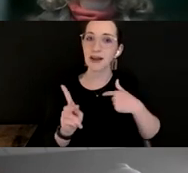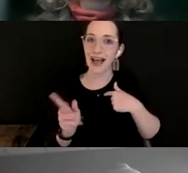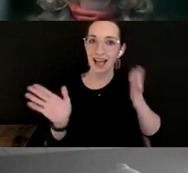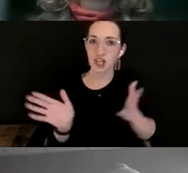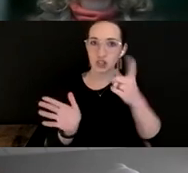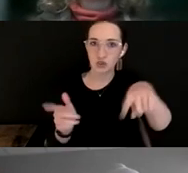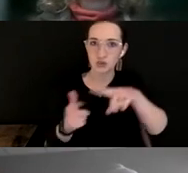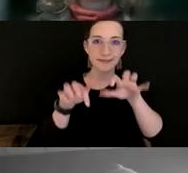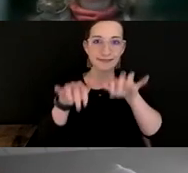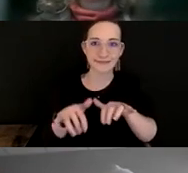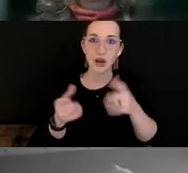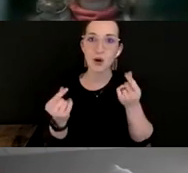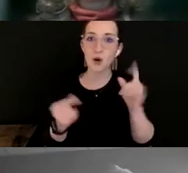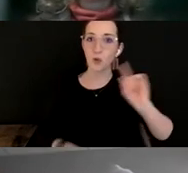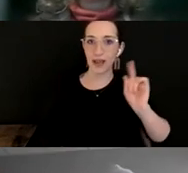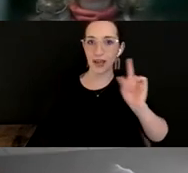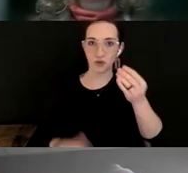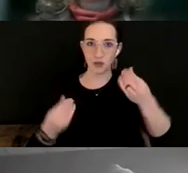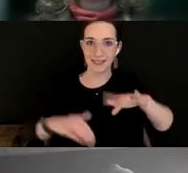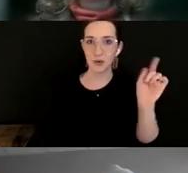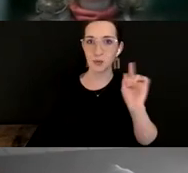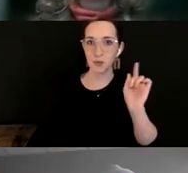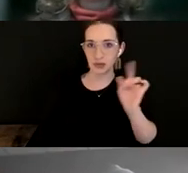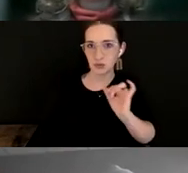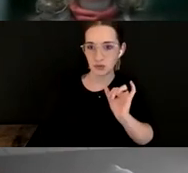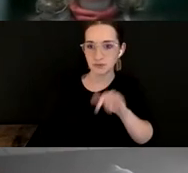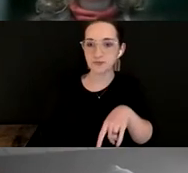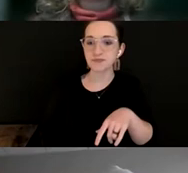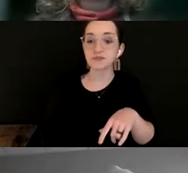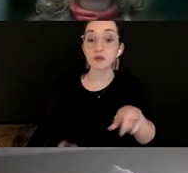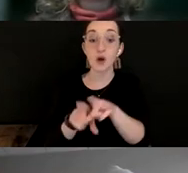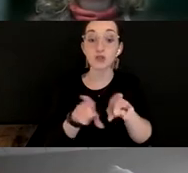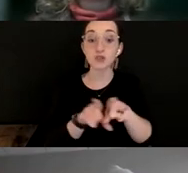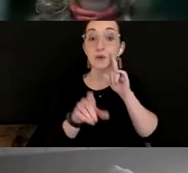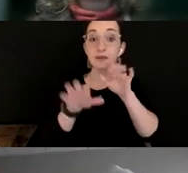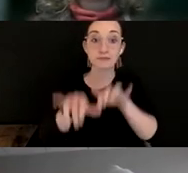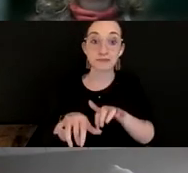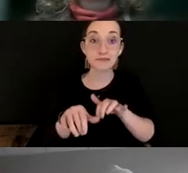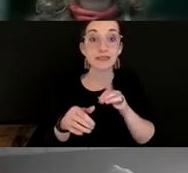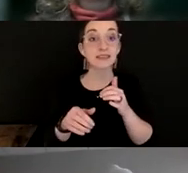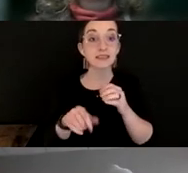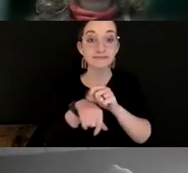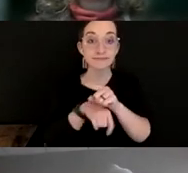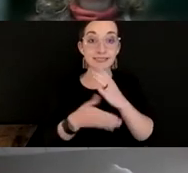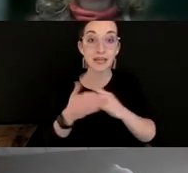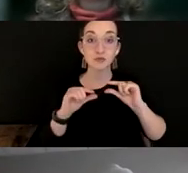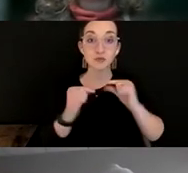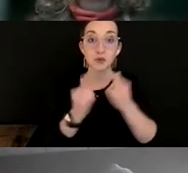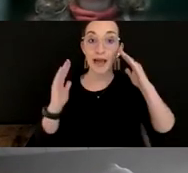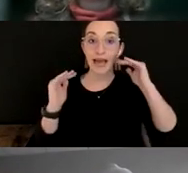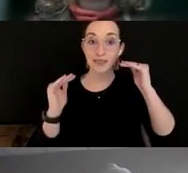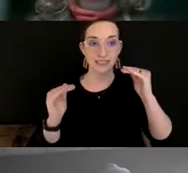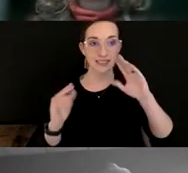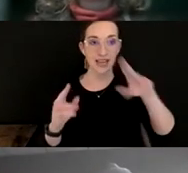I'm going to also put into the chat some group expectations about this conversation we're about to have,